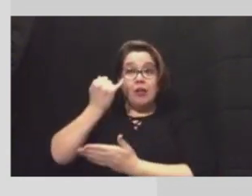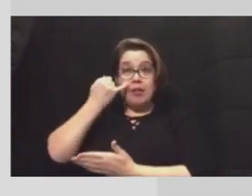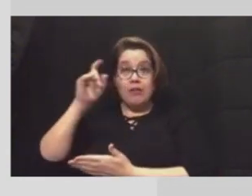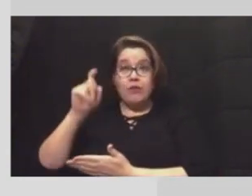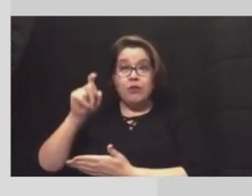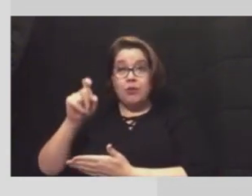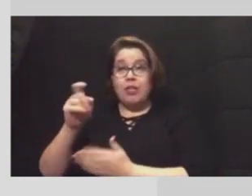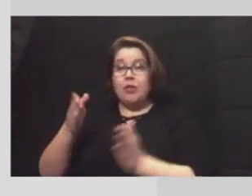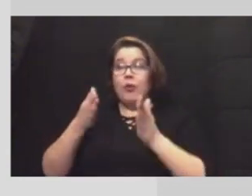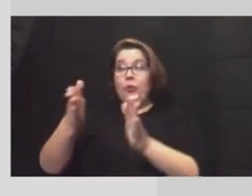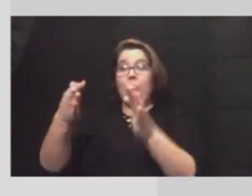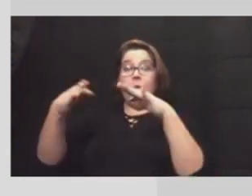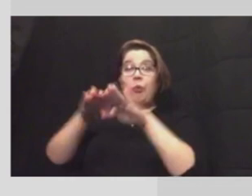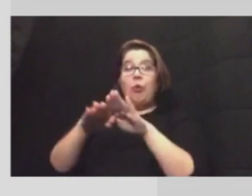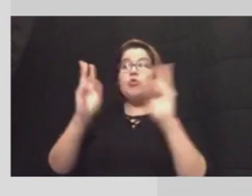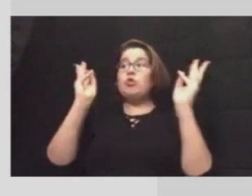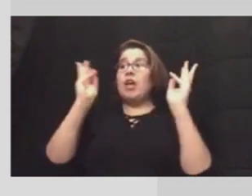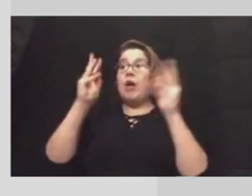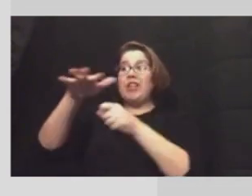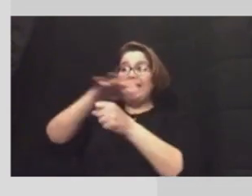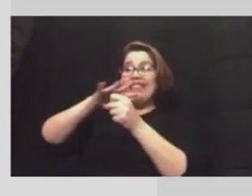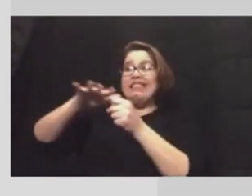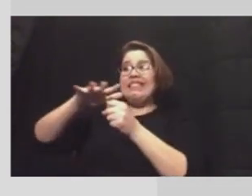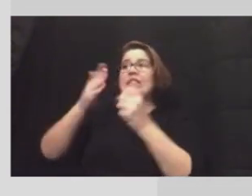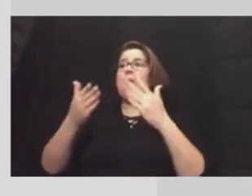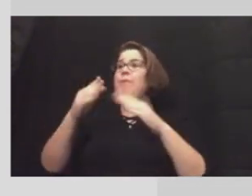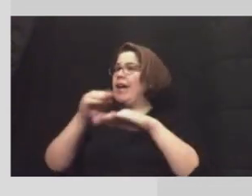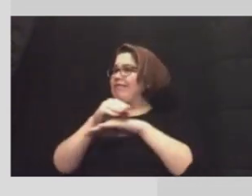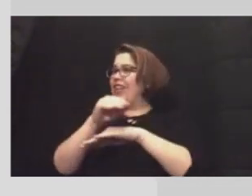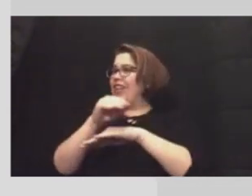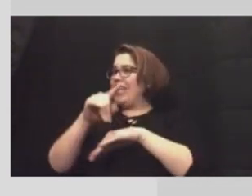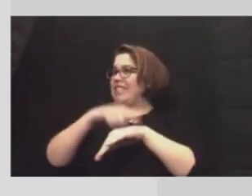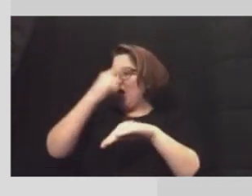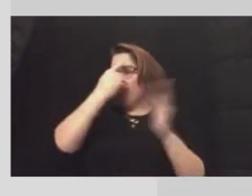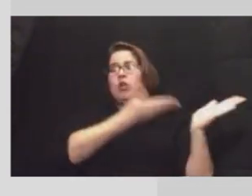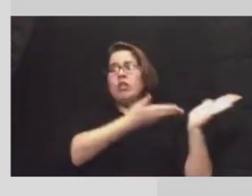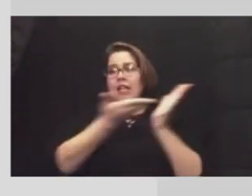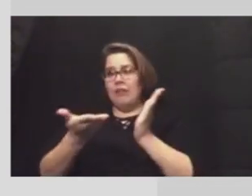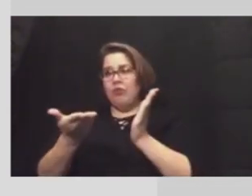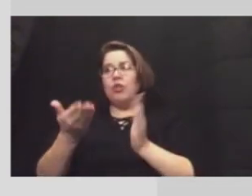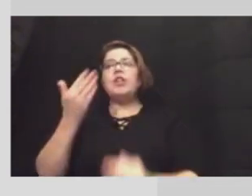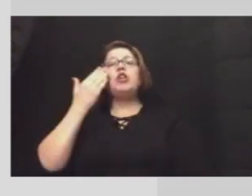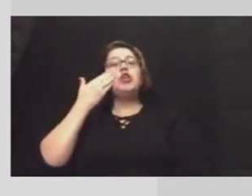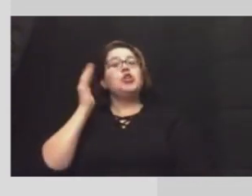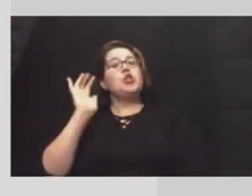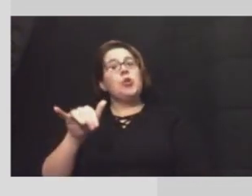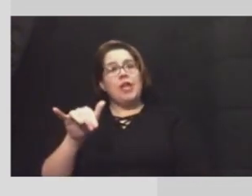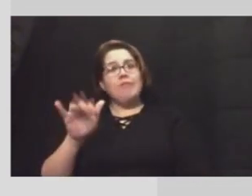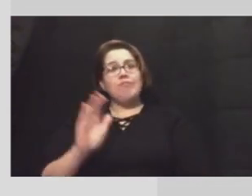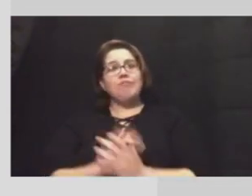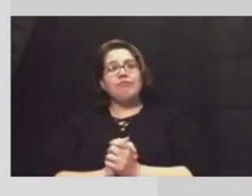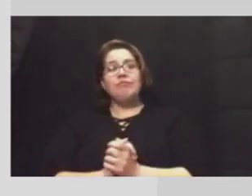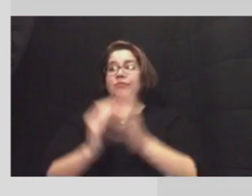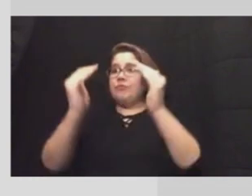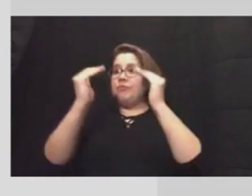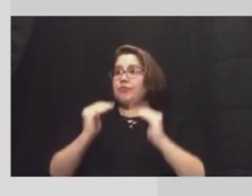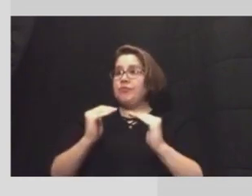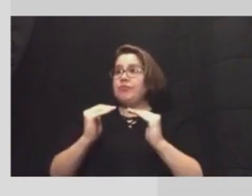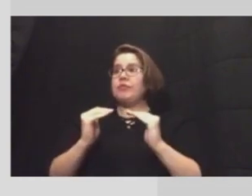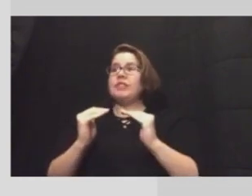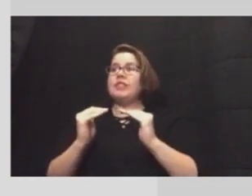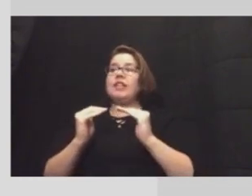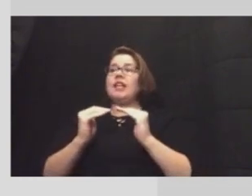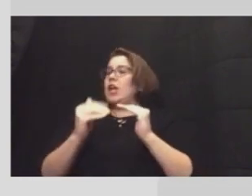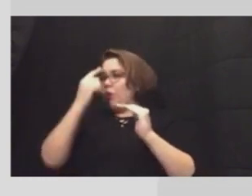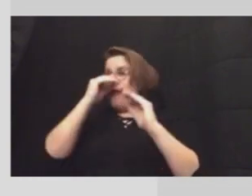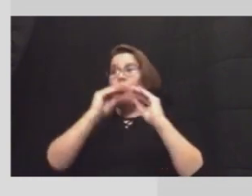Road closures and weather conditions may affect delivery times. Just please note that. Now on to some permitting issues for